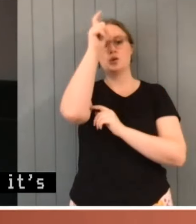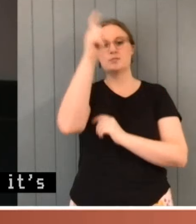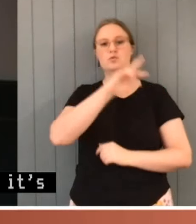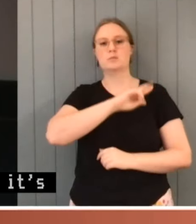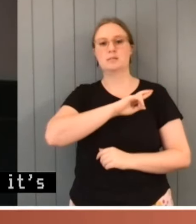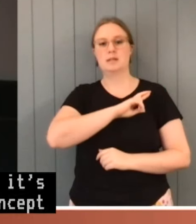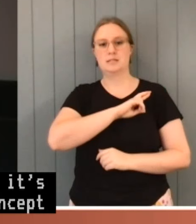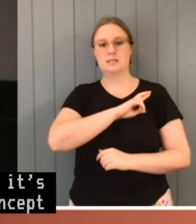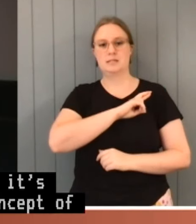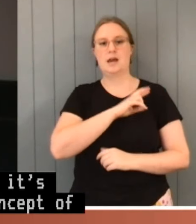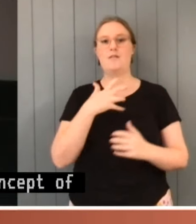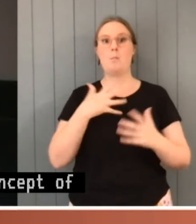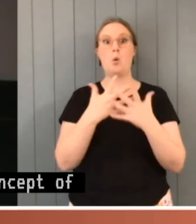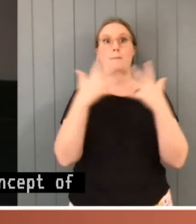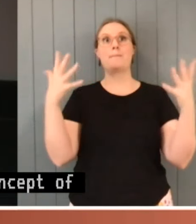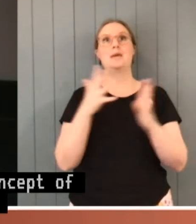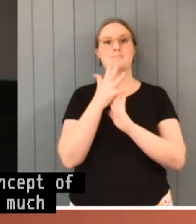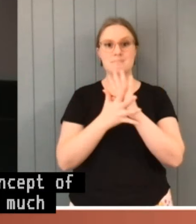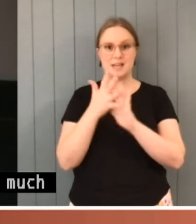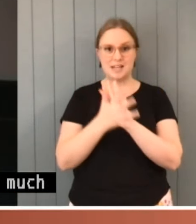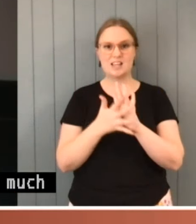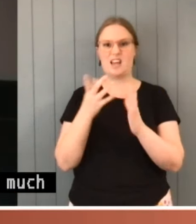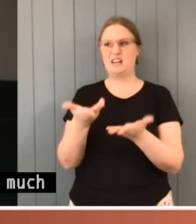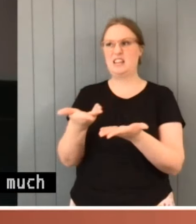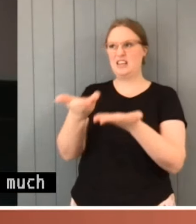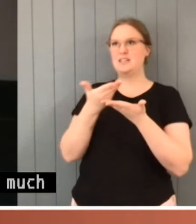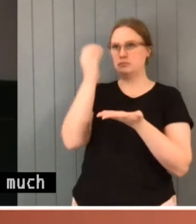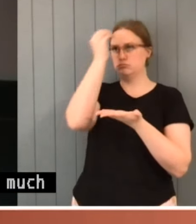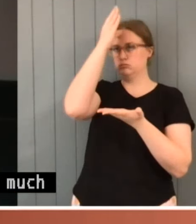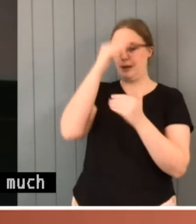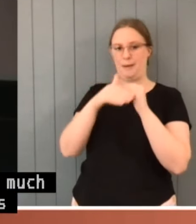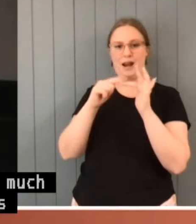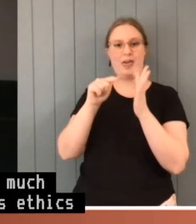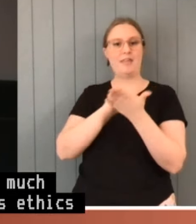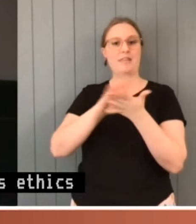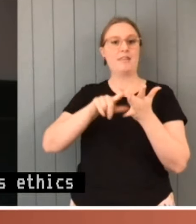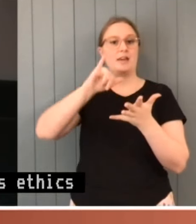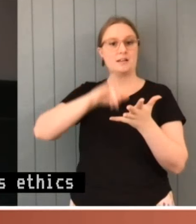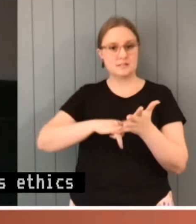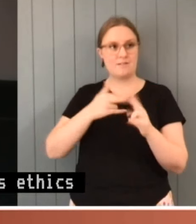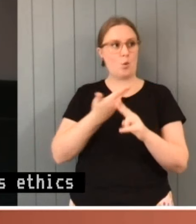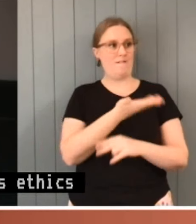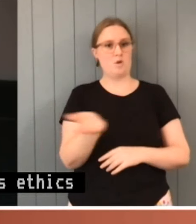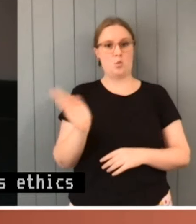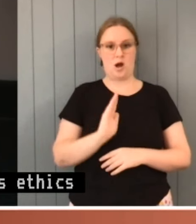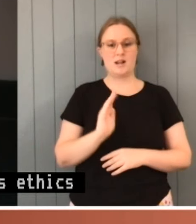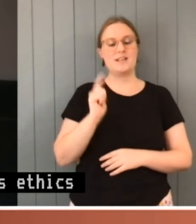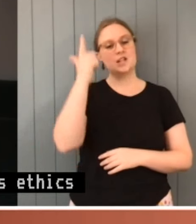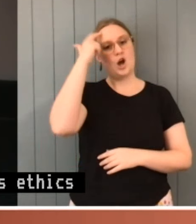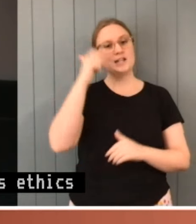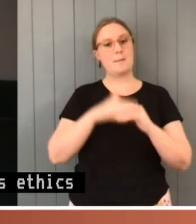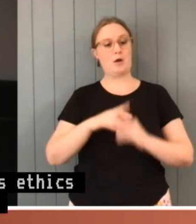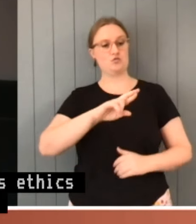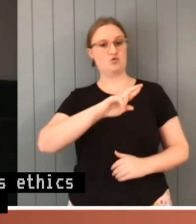meaning that informs ethics for everybody. That is the idea of responsibility as a response or